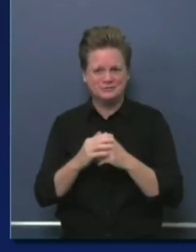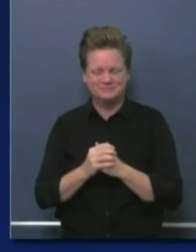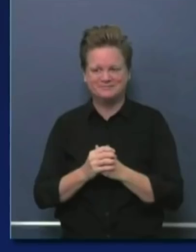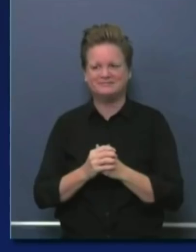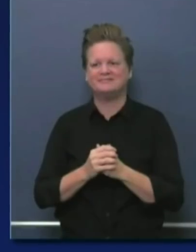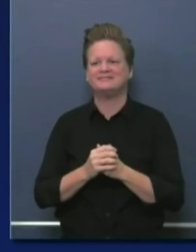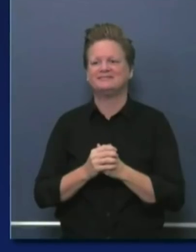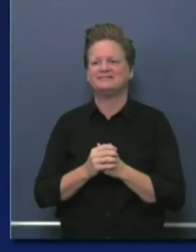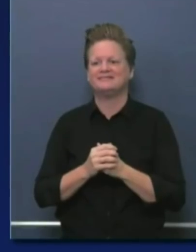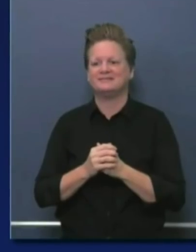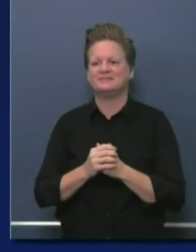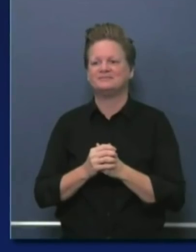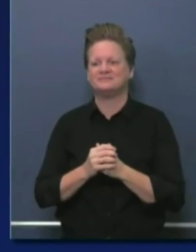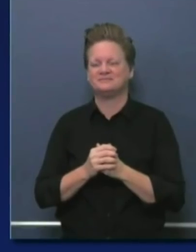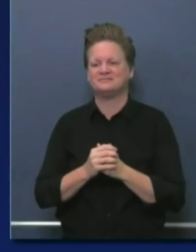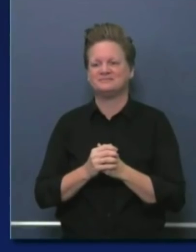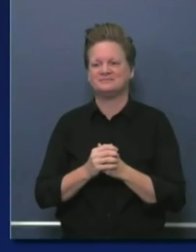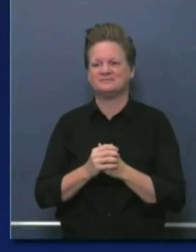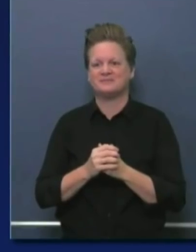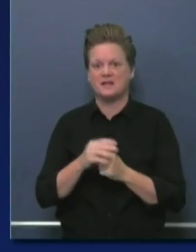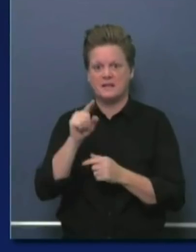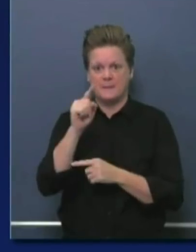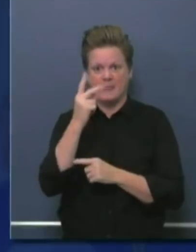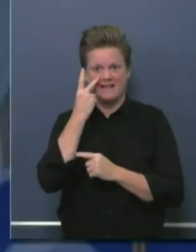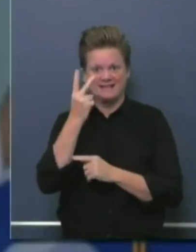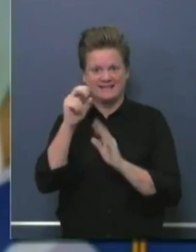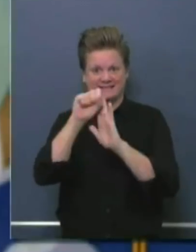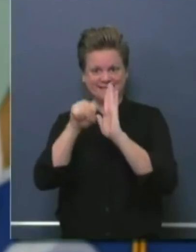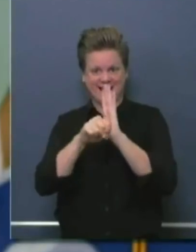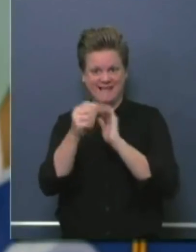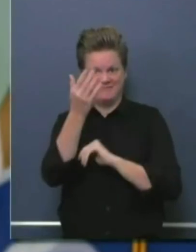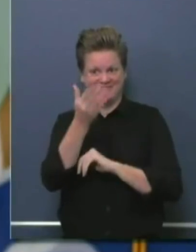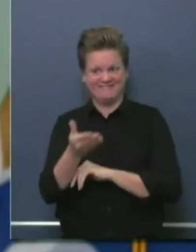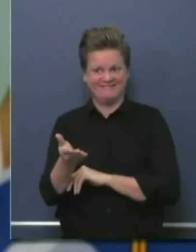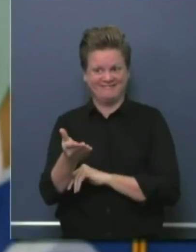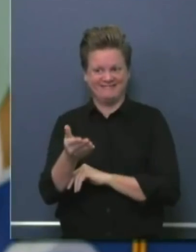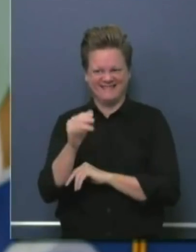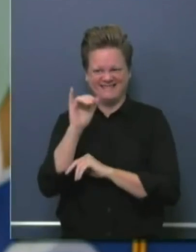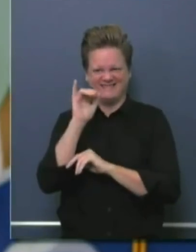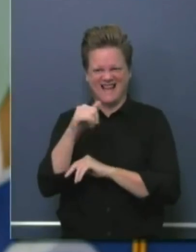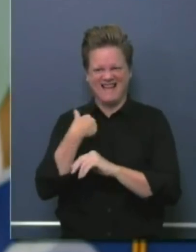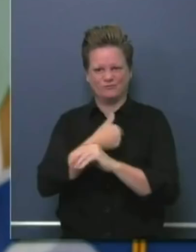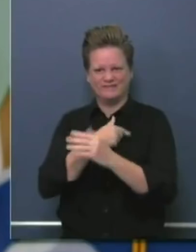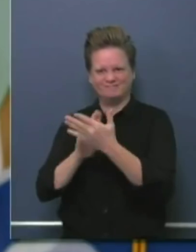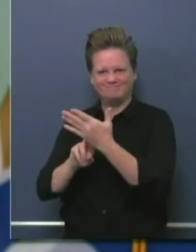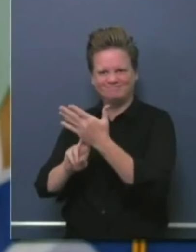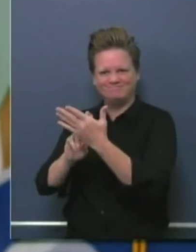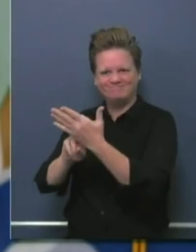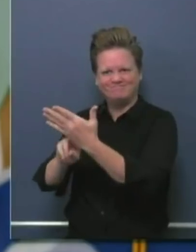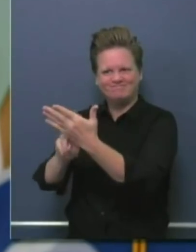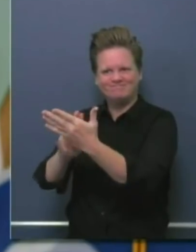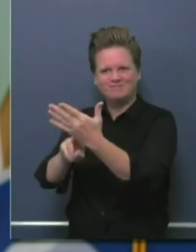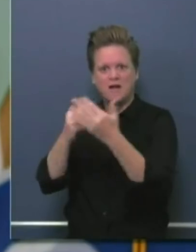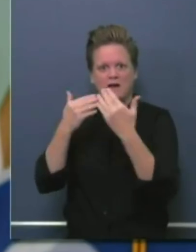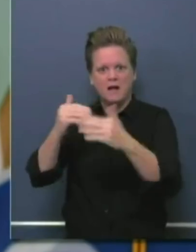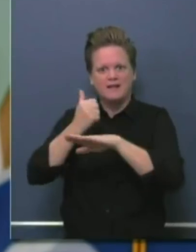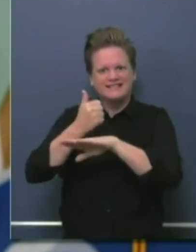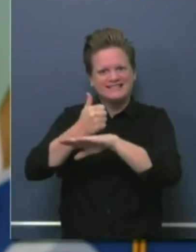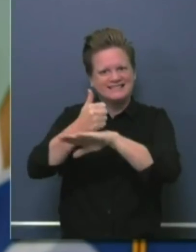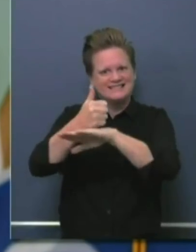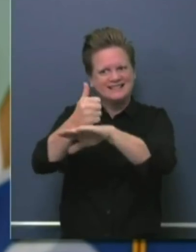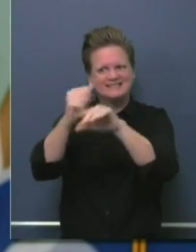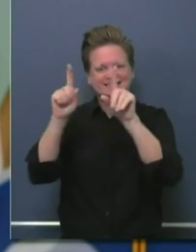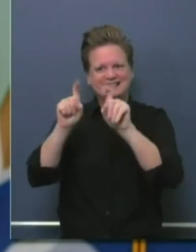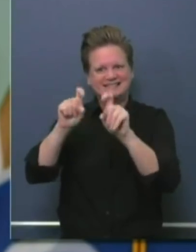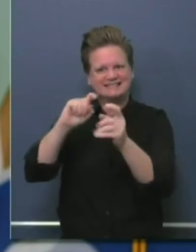but these are the sites that the state has contracted that are proximate, we hope, within 30 to 60 minutes, depending on